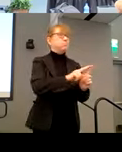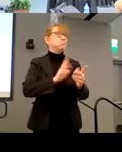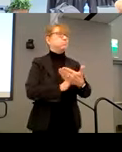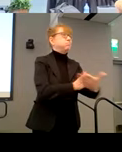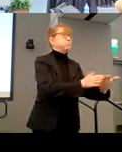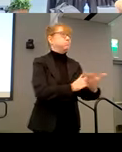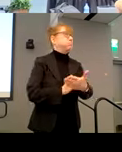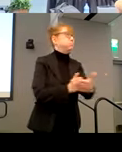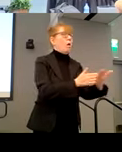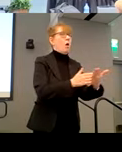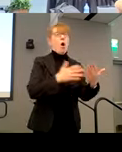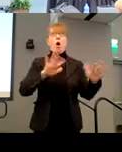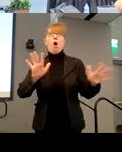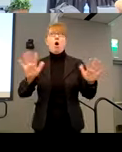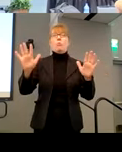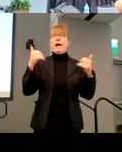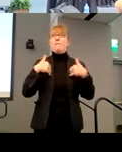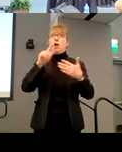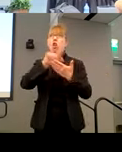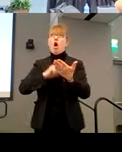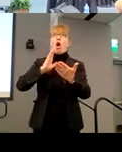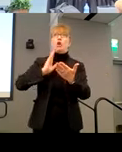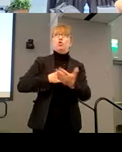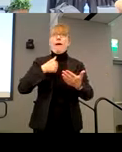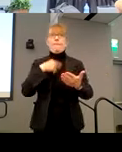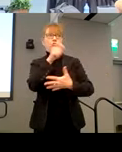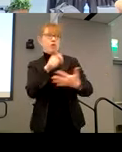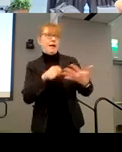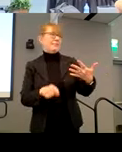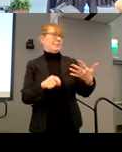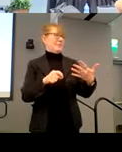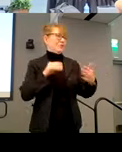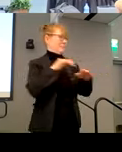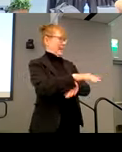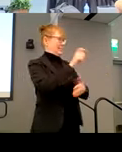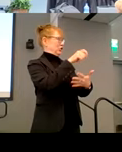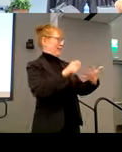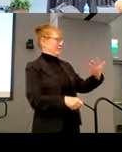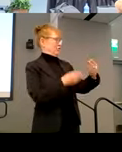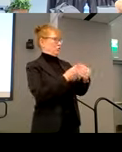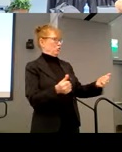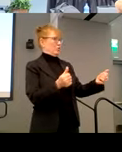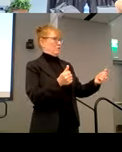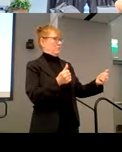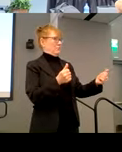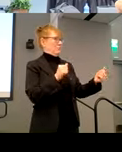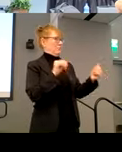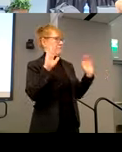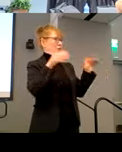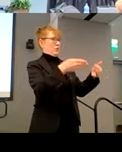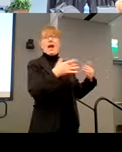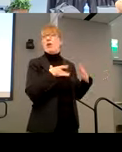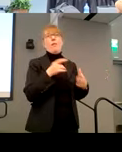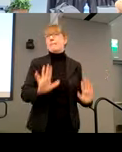checklist. Oh, we got a lawsuit. We better do a checklist. We better find some quick solution. So where I stand, I don't like them.